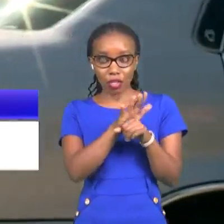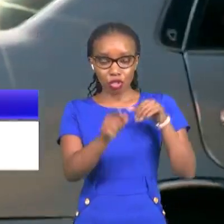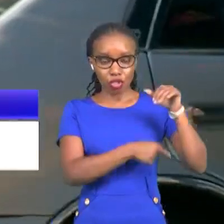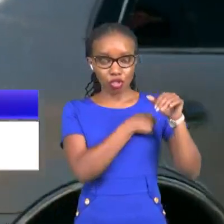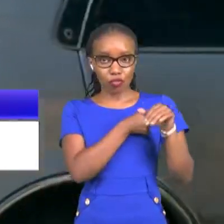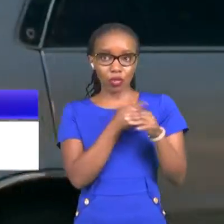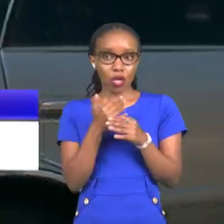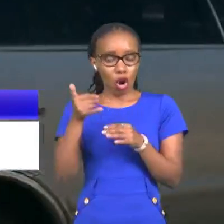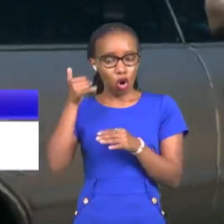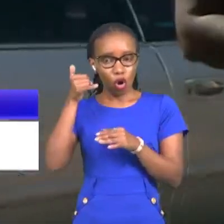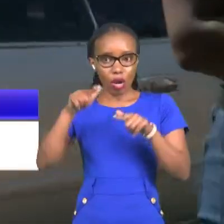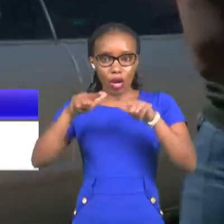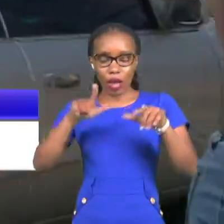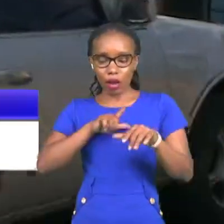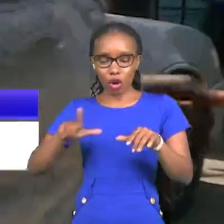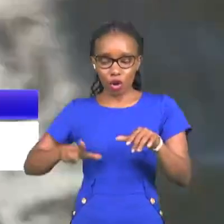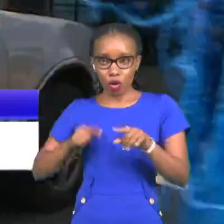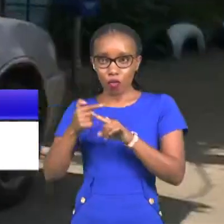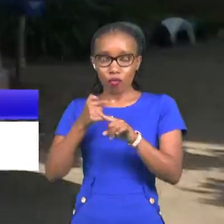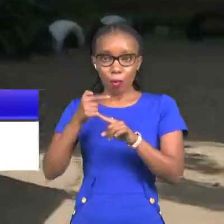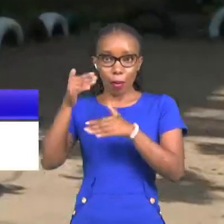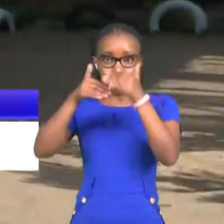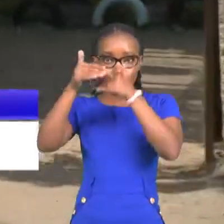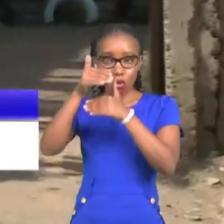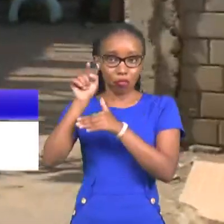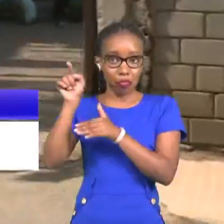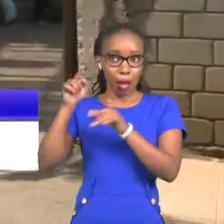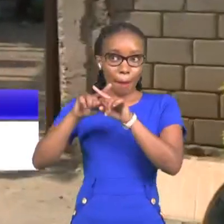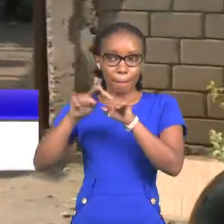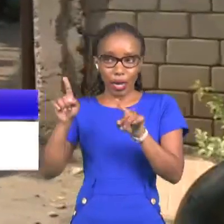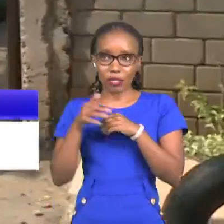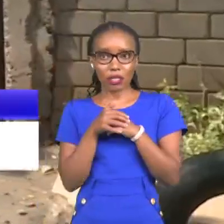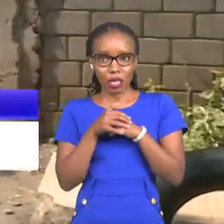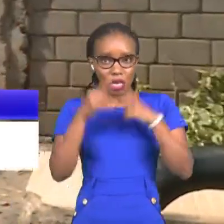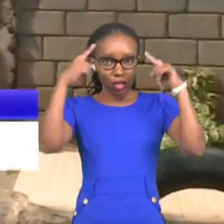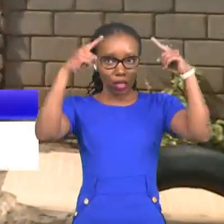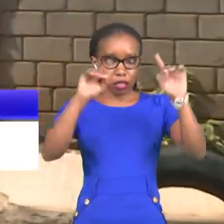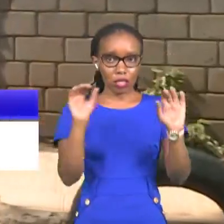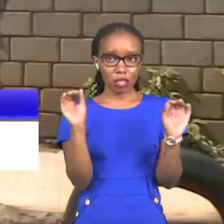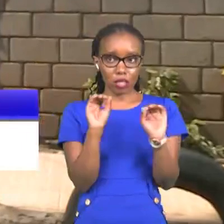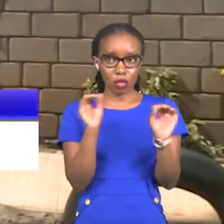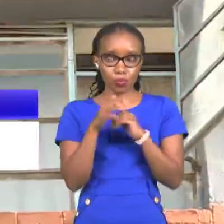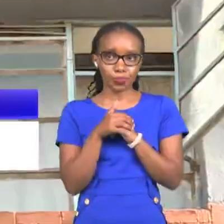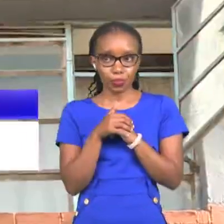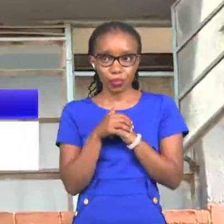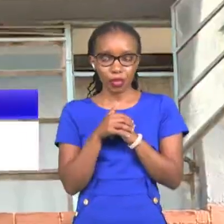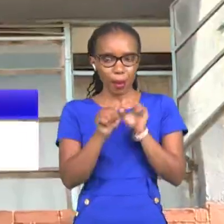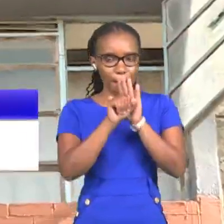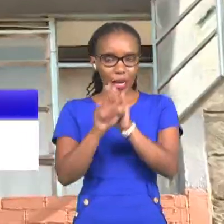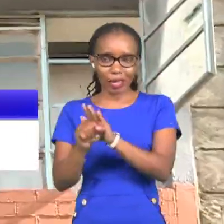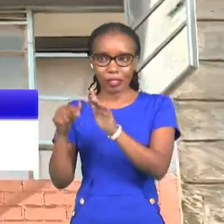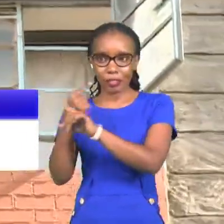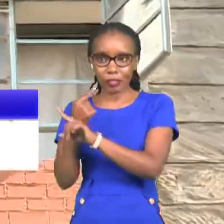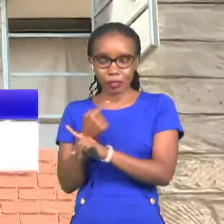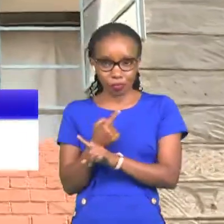landlords in his office especially from baraka plaza but his efforts have borne no fruits of all forms of arousements here